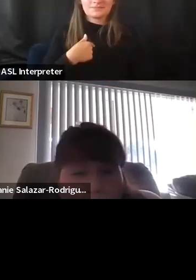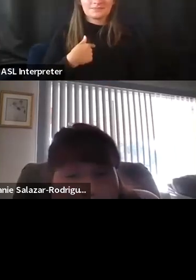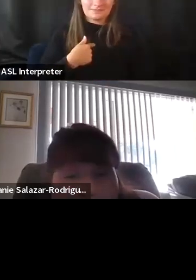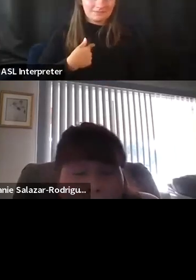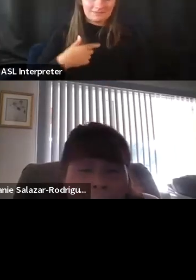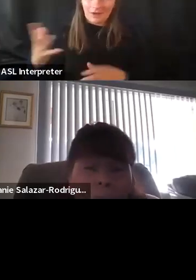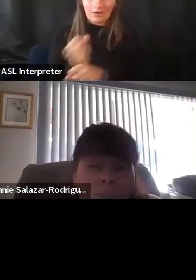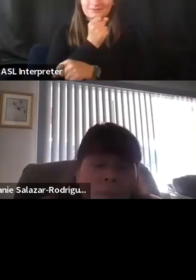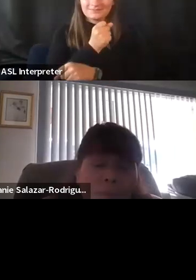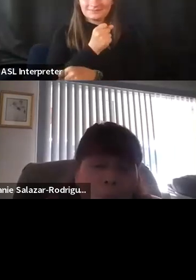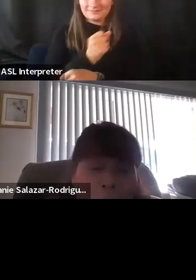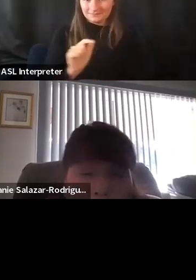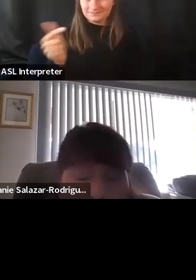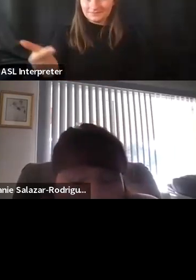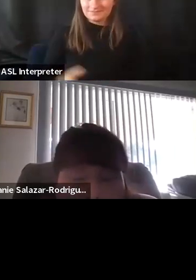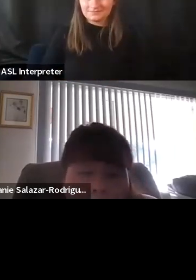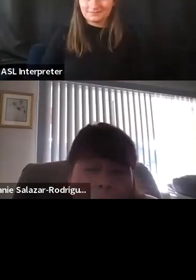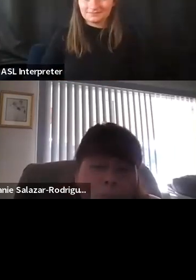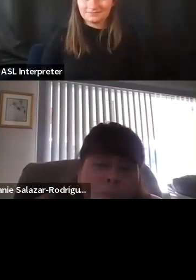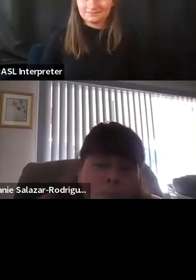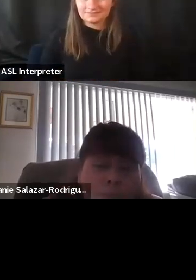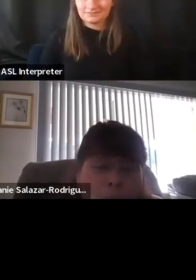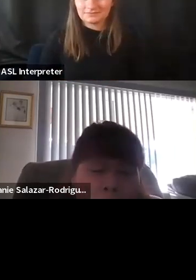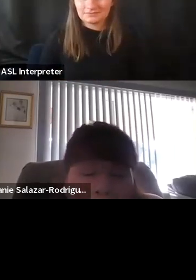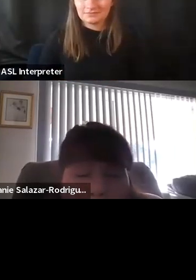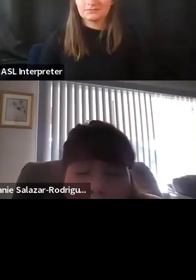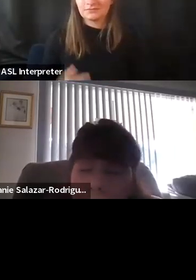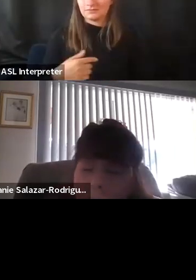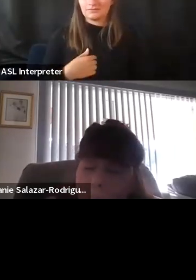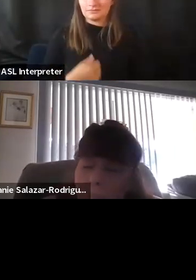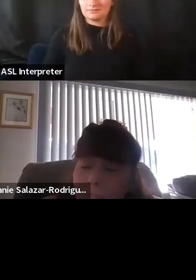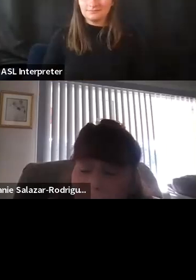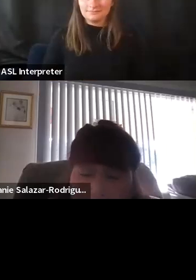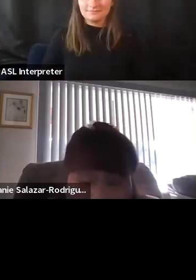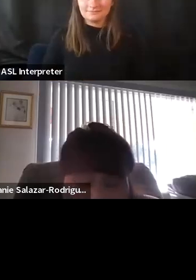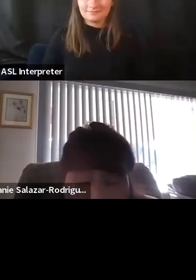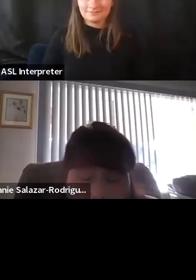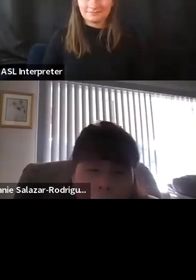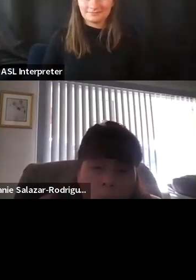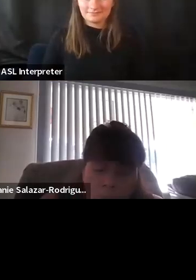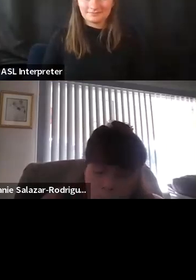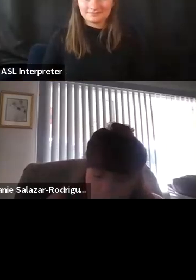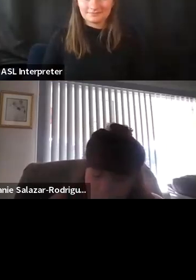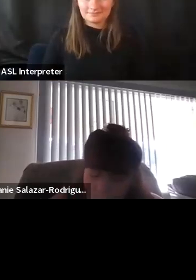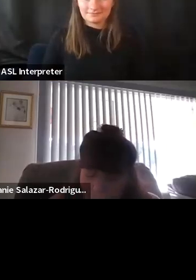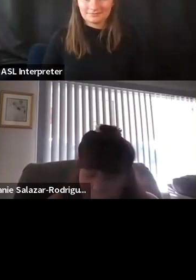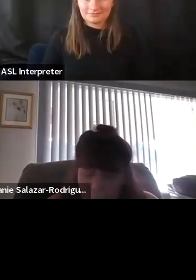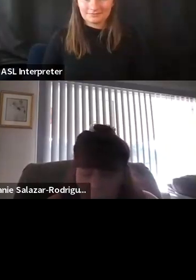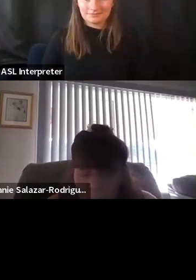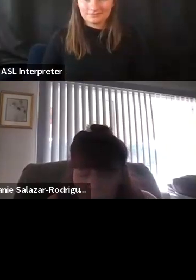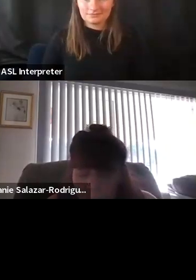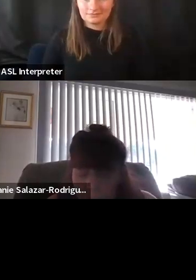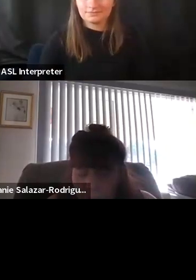wheelchair user that ever got elected, um, literally transforming the landscape of the Capitol. And even then though, I still was dealing with some internalized